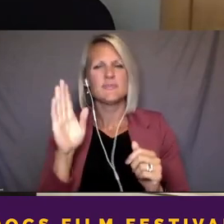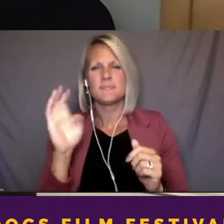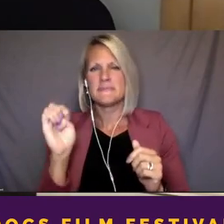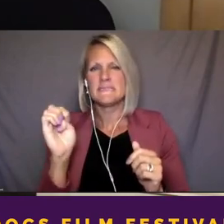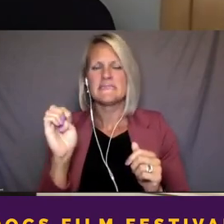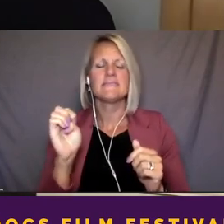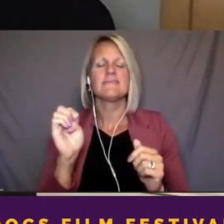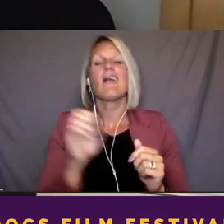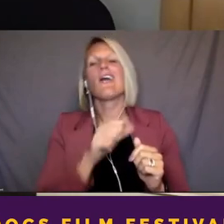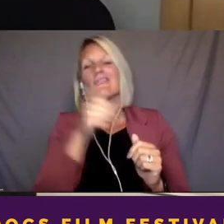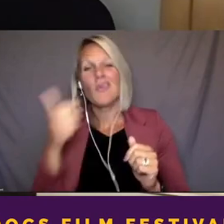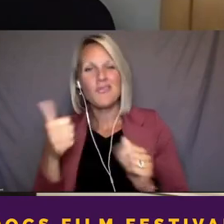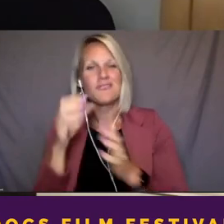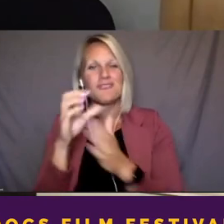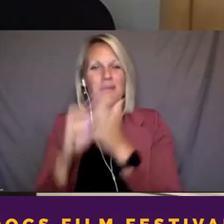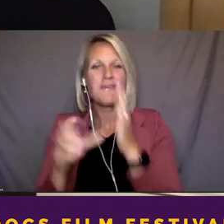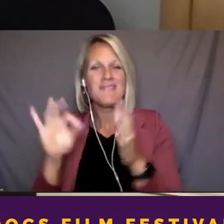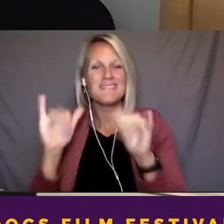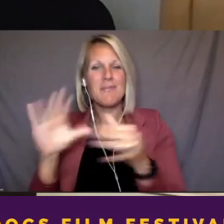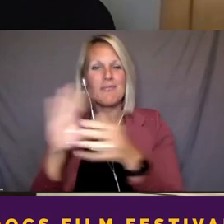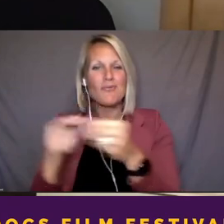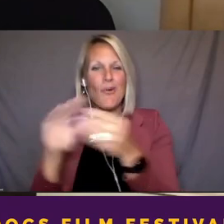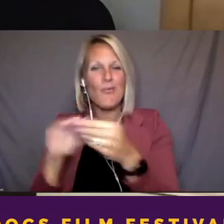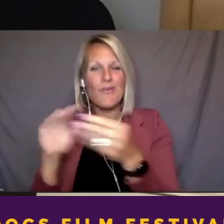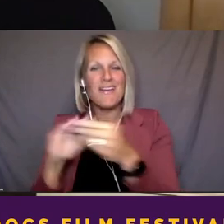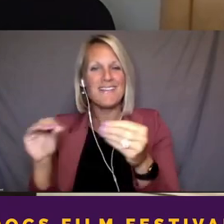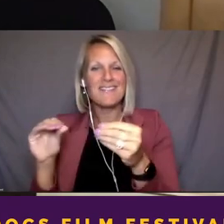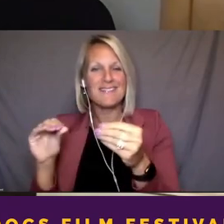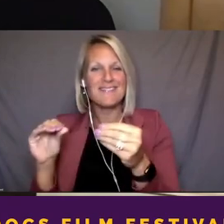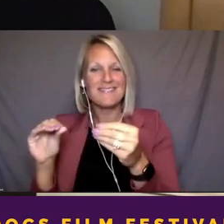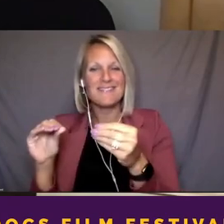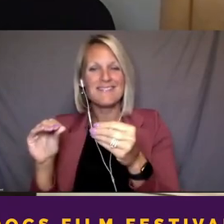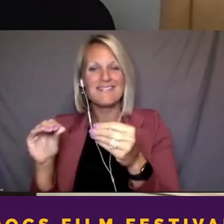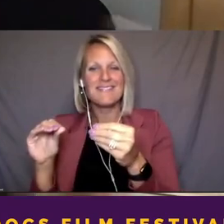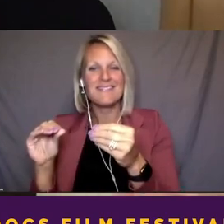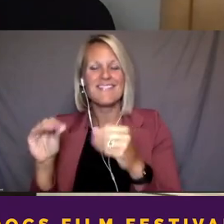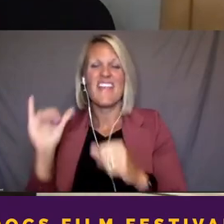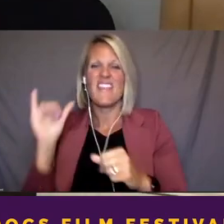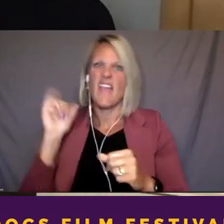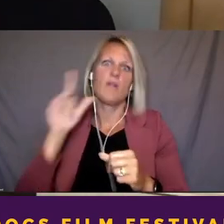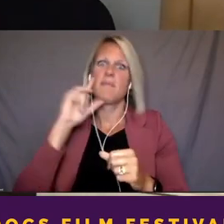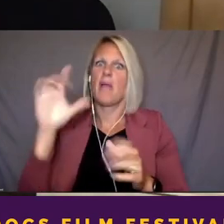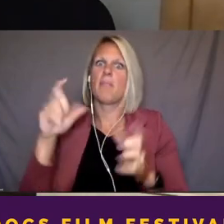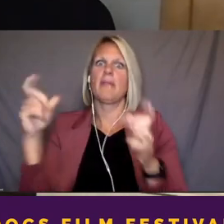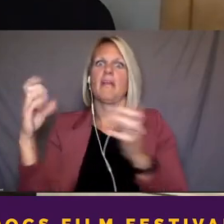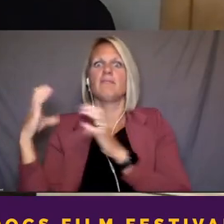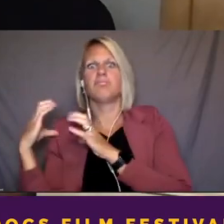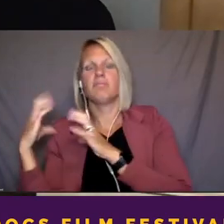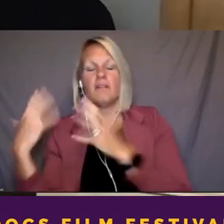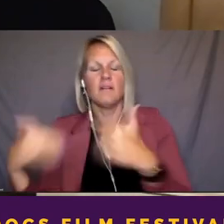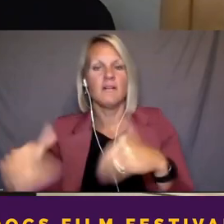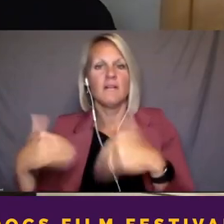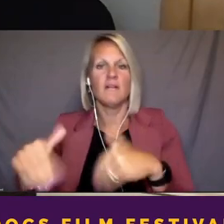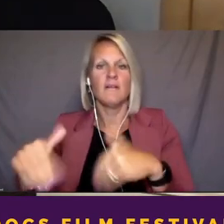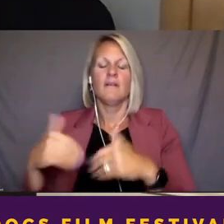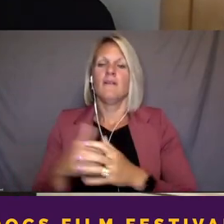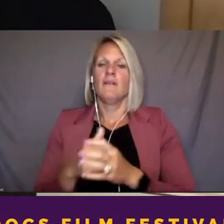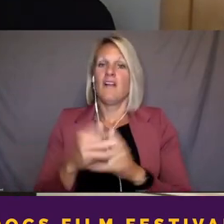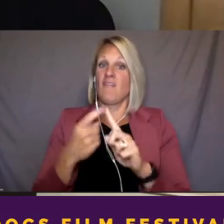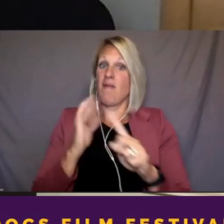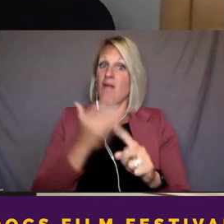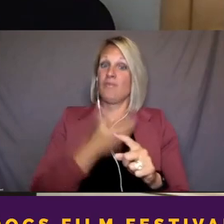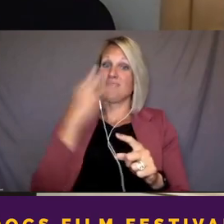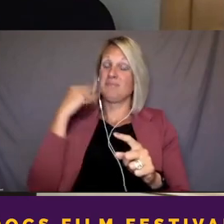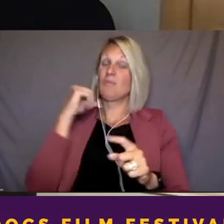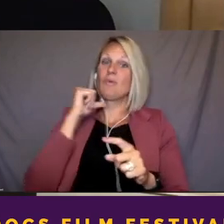chapter of the same story that would have been a big undertaking. Coming from where we had come from, we were not looking in that